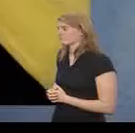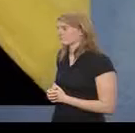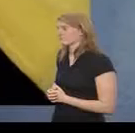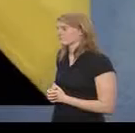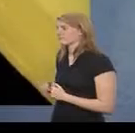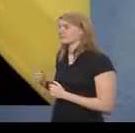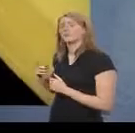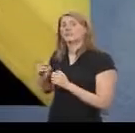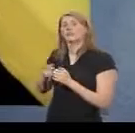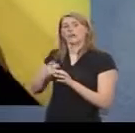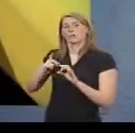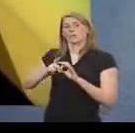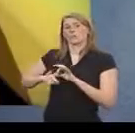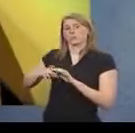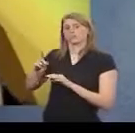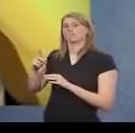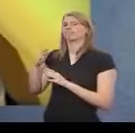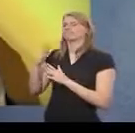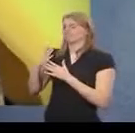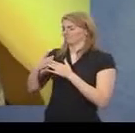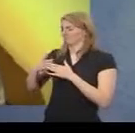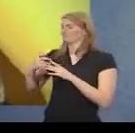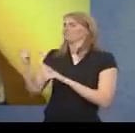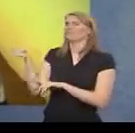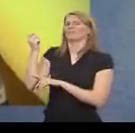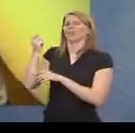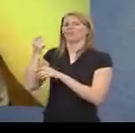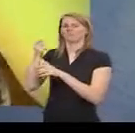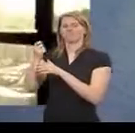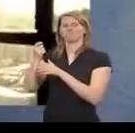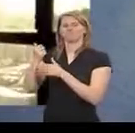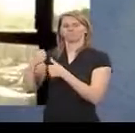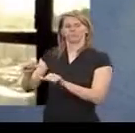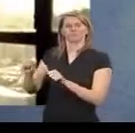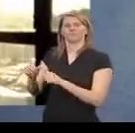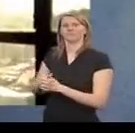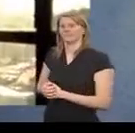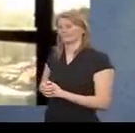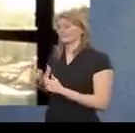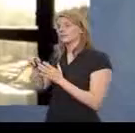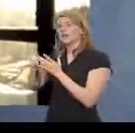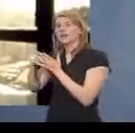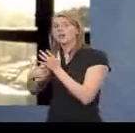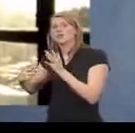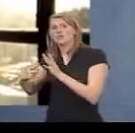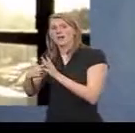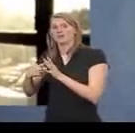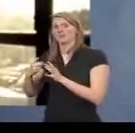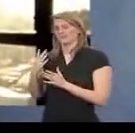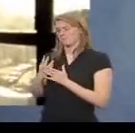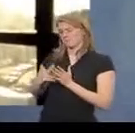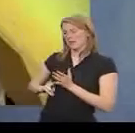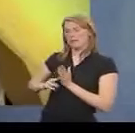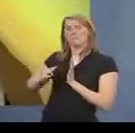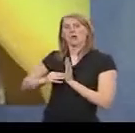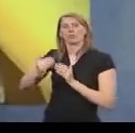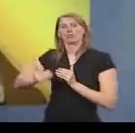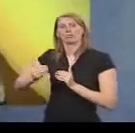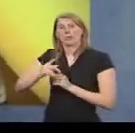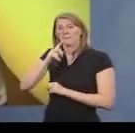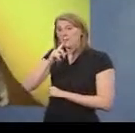When it comes to planning, Al-Qaeda is in a league of its own. The IRA might have planned months ahead.